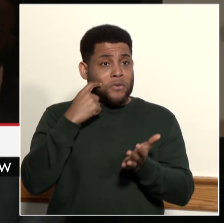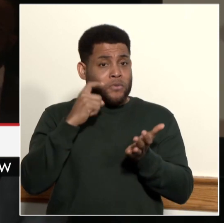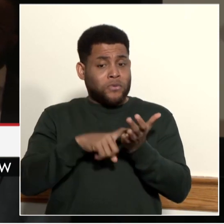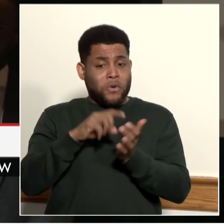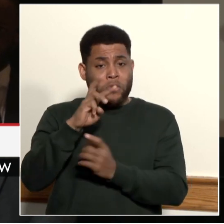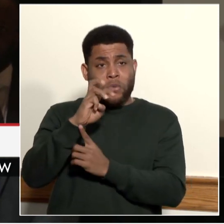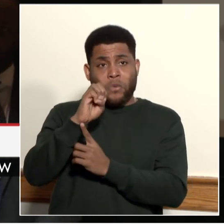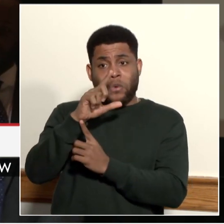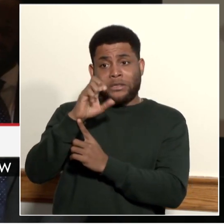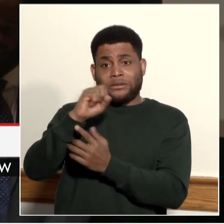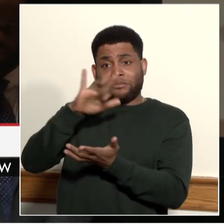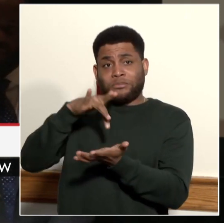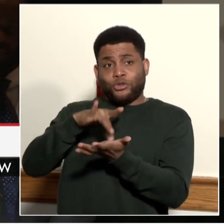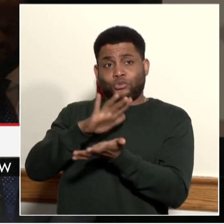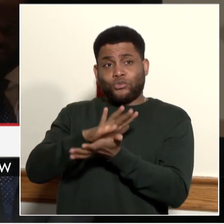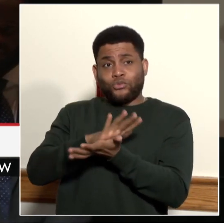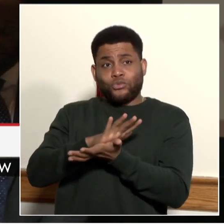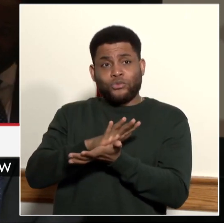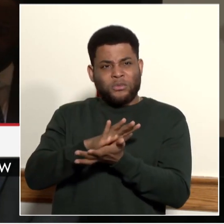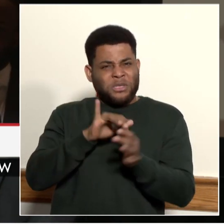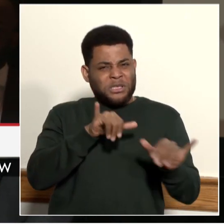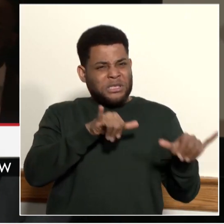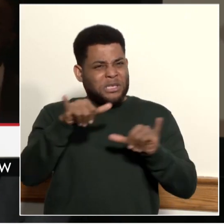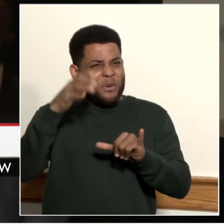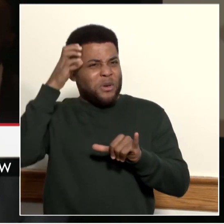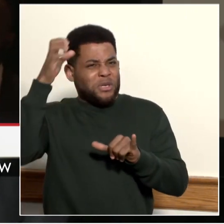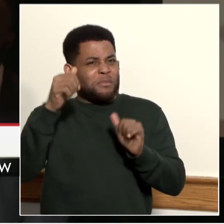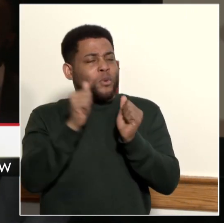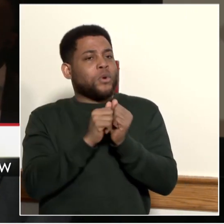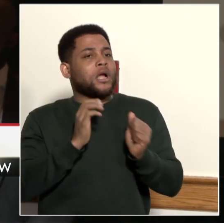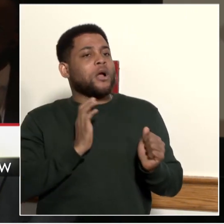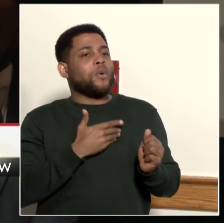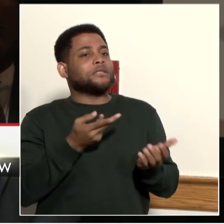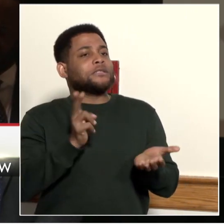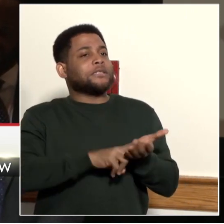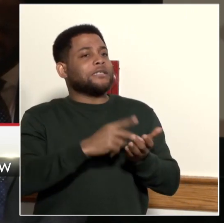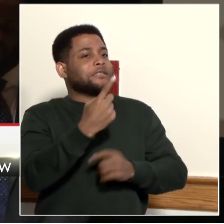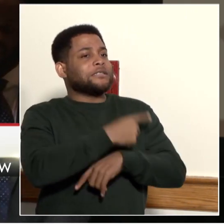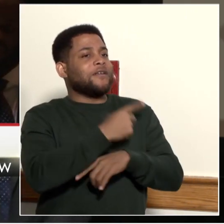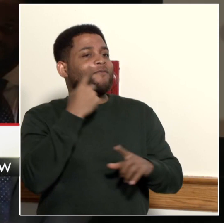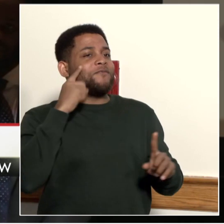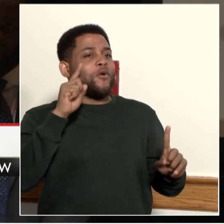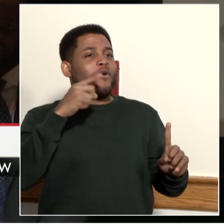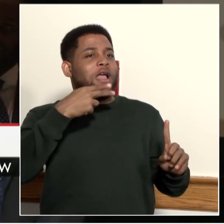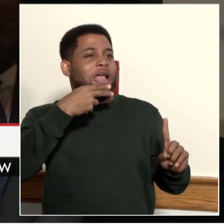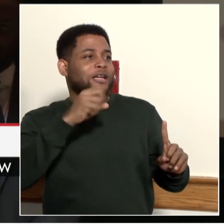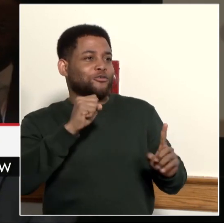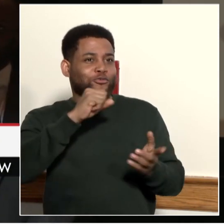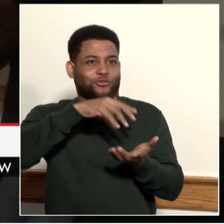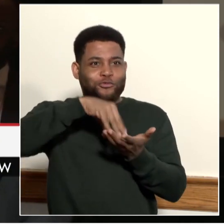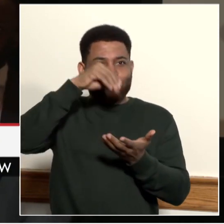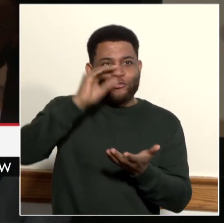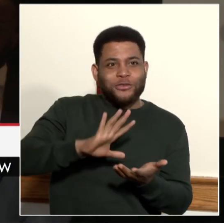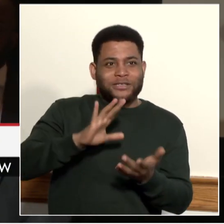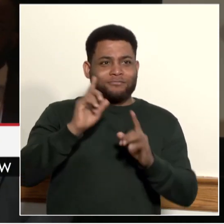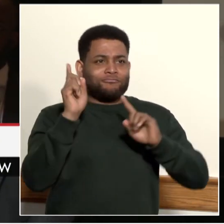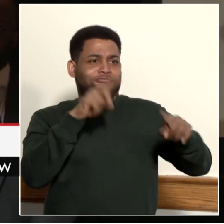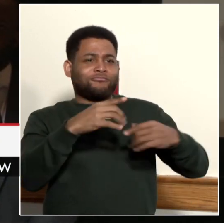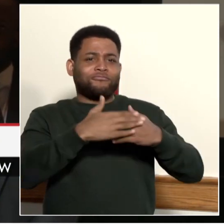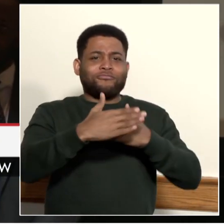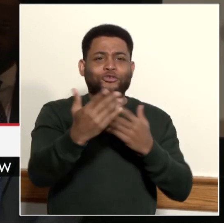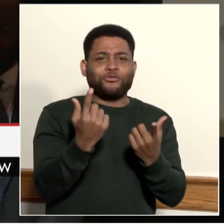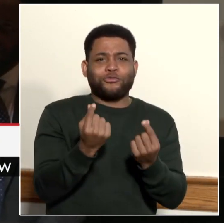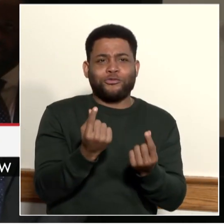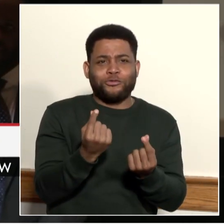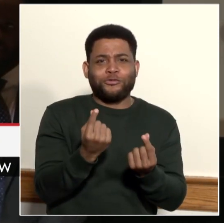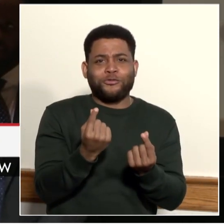in the month of May we have our signing day for our high school students that are making decisions about what they do next. And so I'm